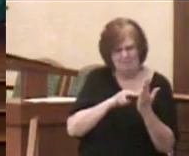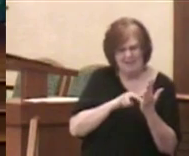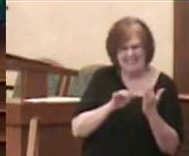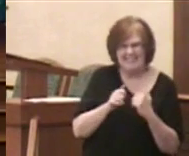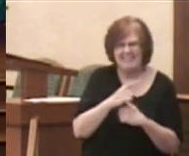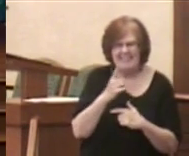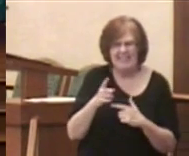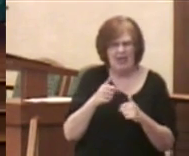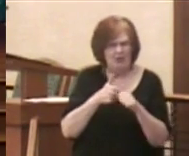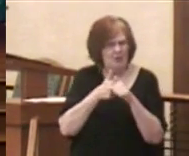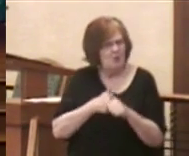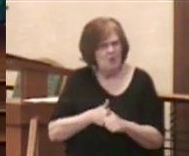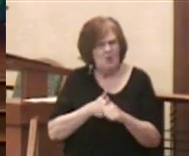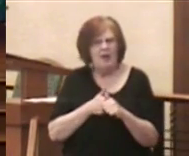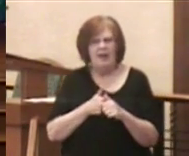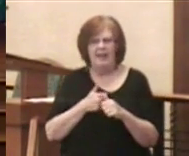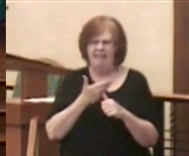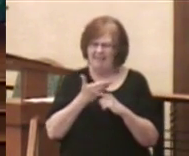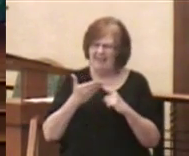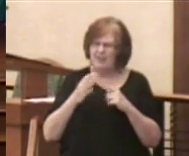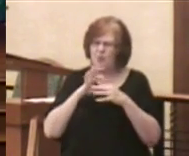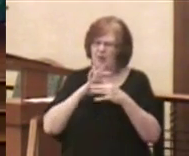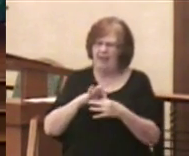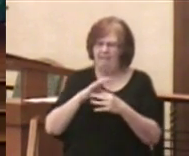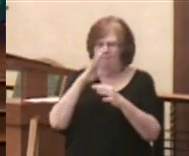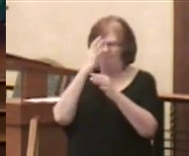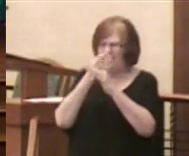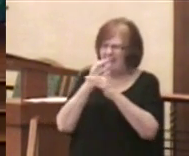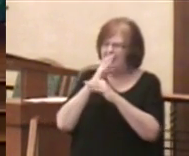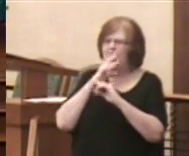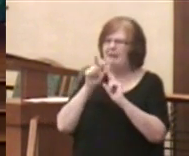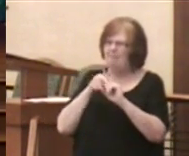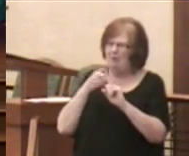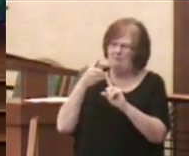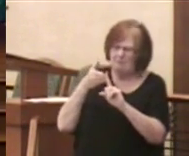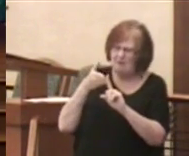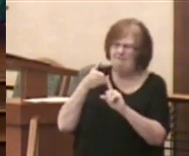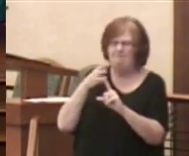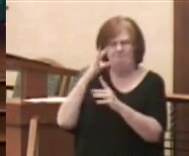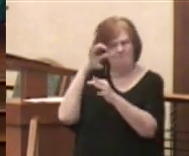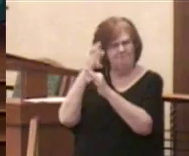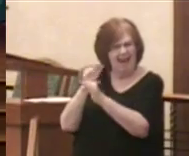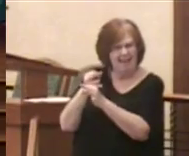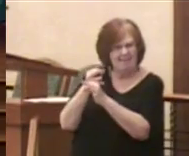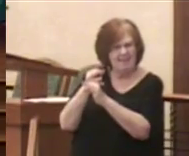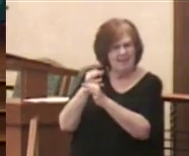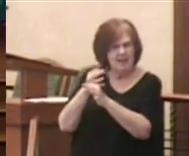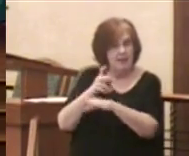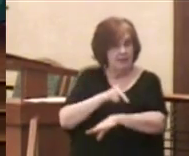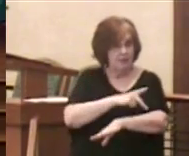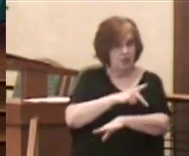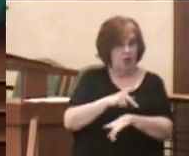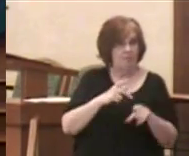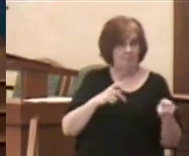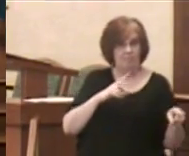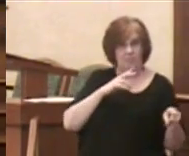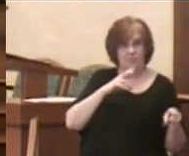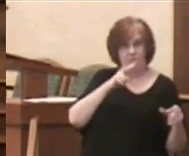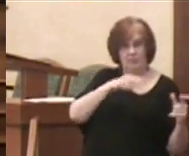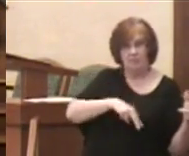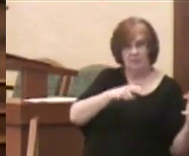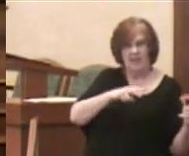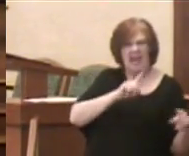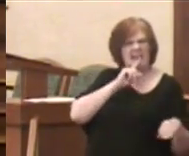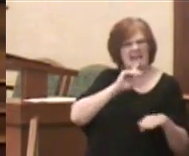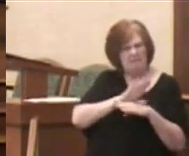of faith. They speak to and for faith. The psalm, as I mentioned earlier, speaks of committing our